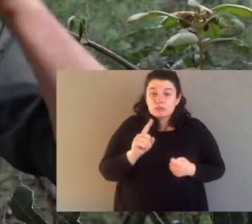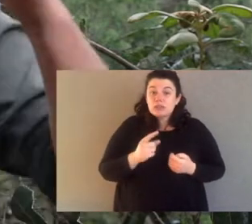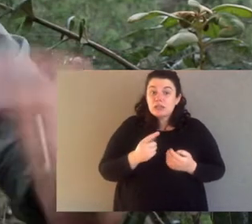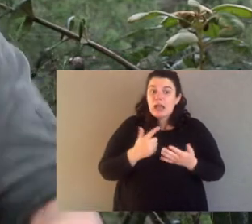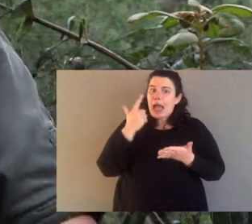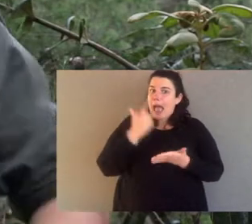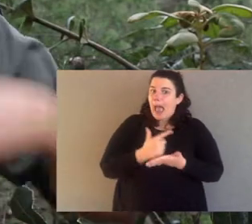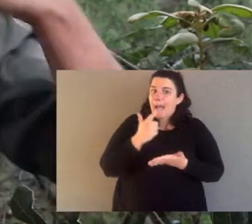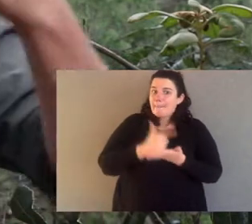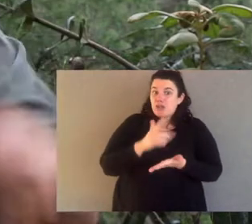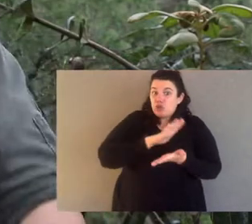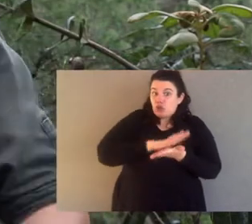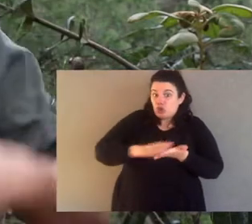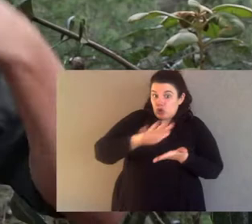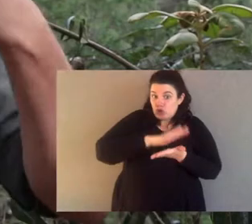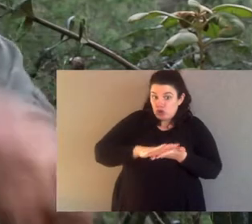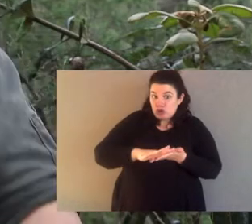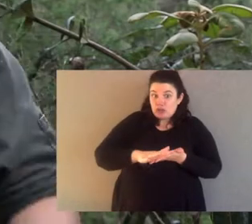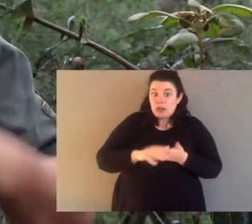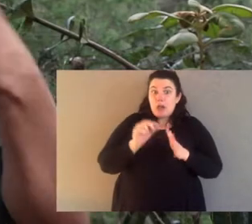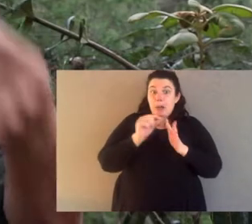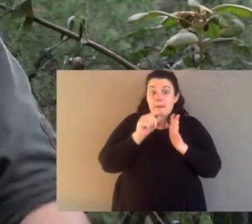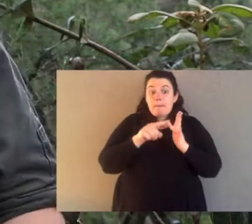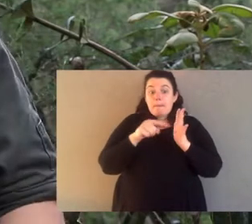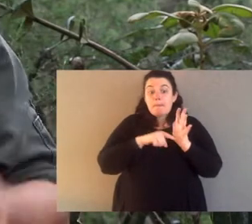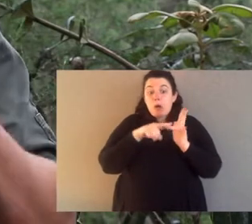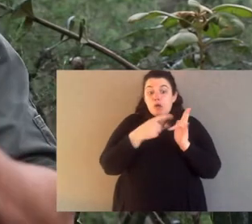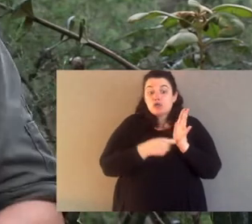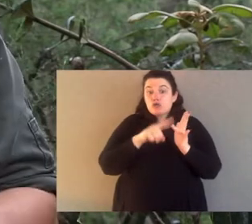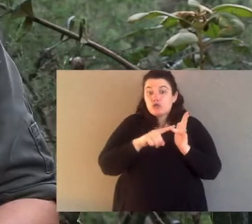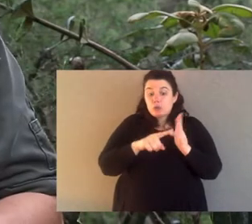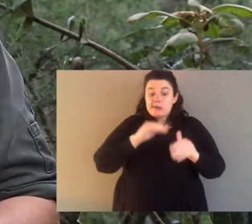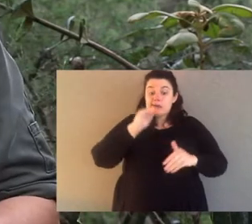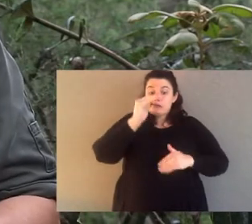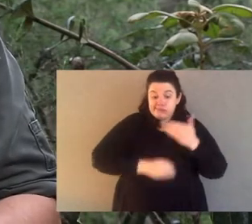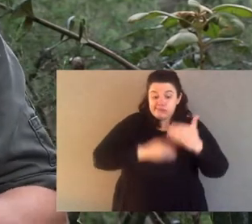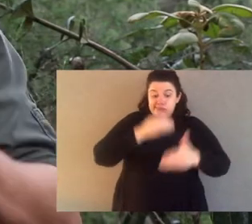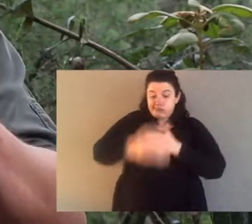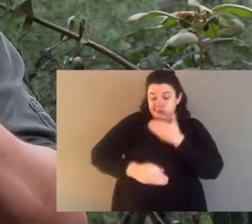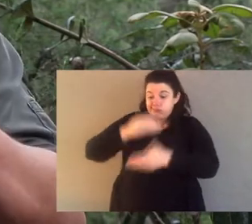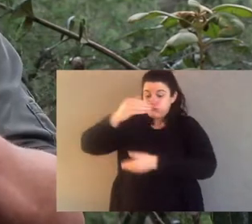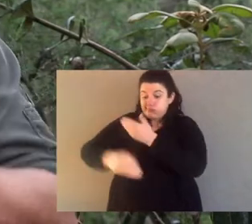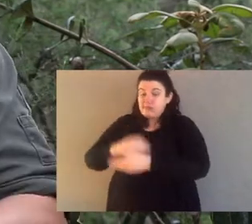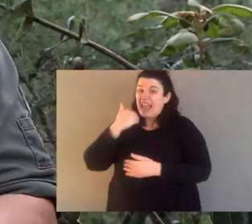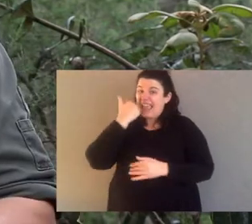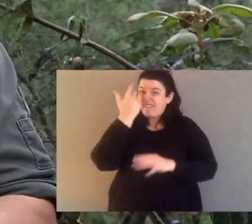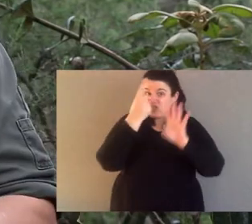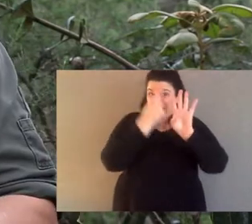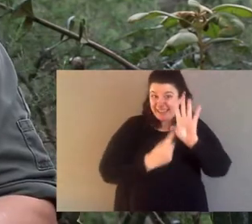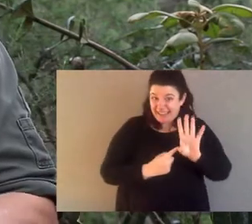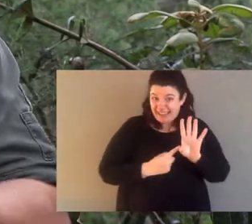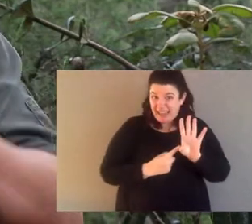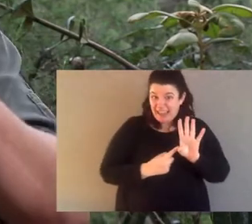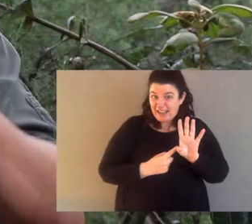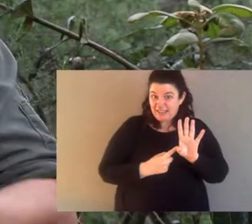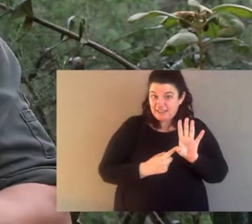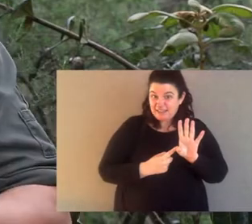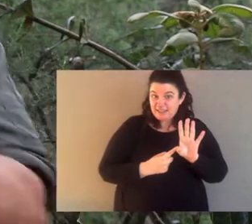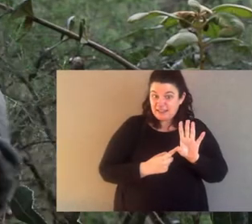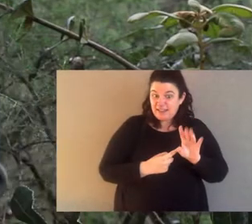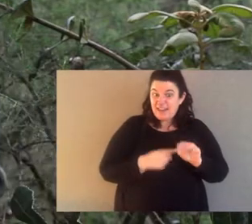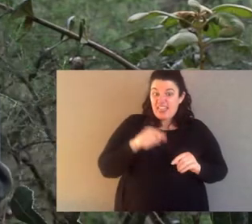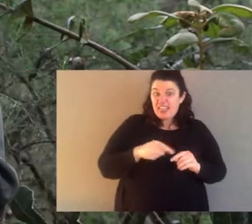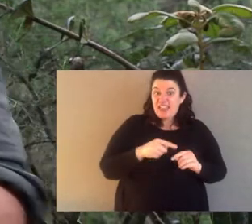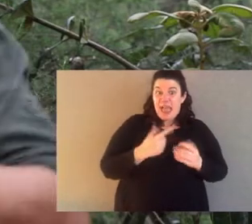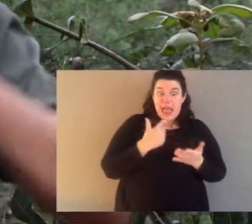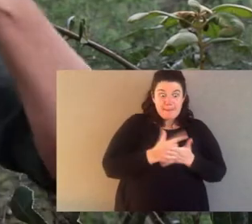for how much dirt does a potteroo turn over each year. Now, even more interesting, it's the size